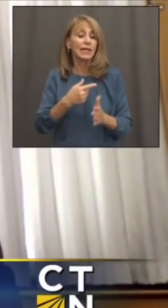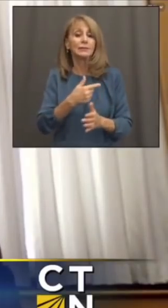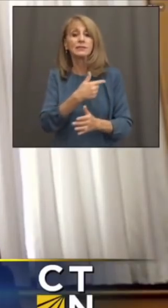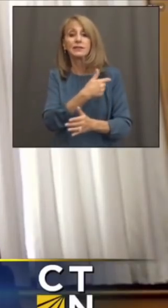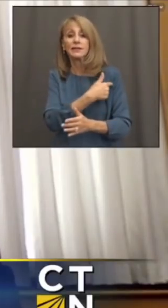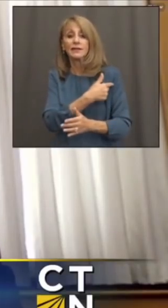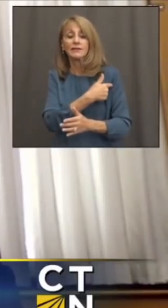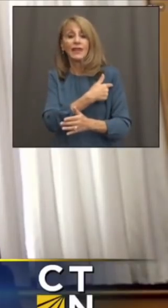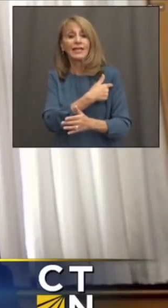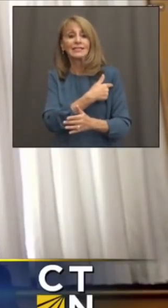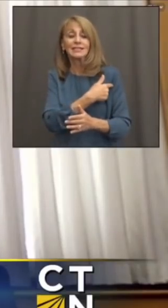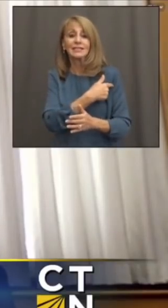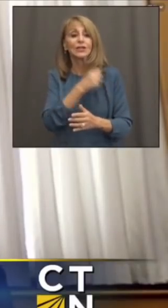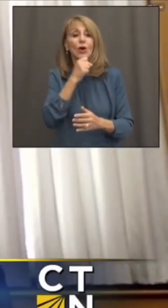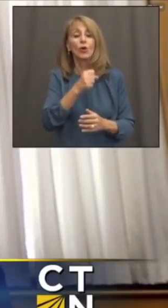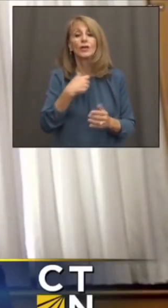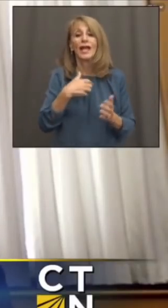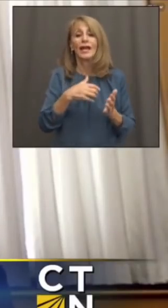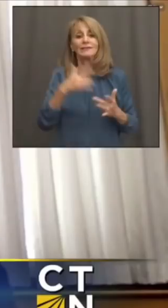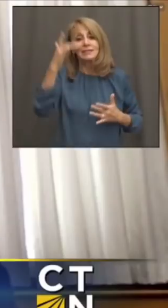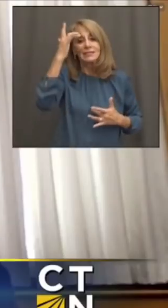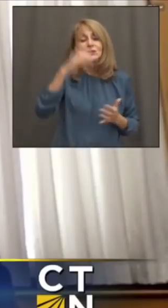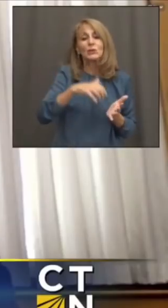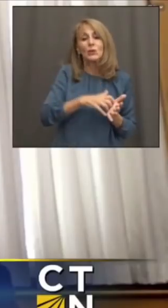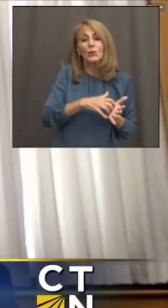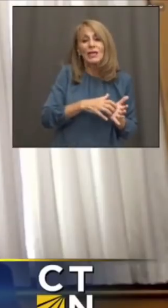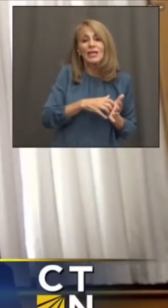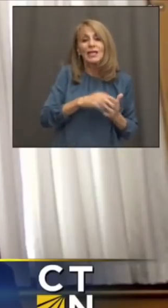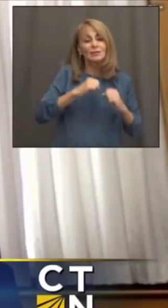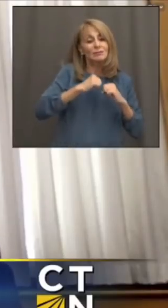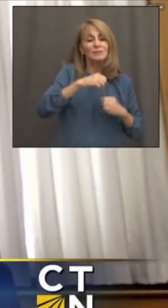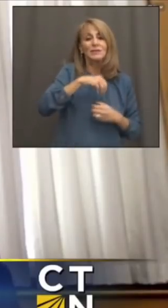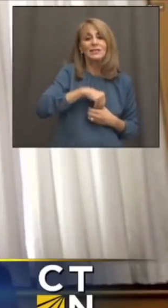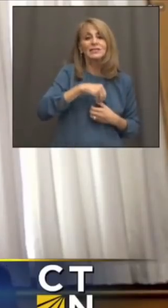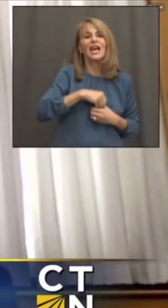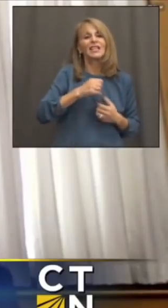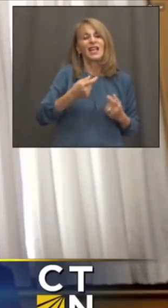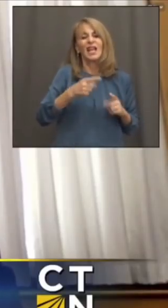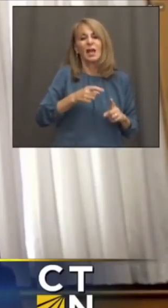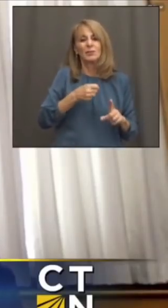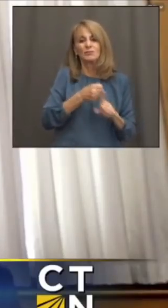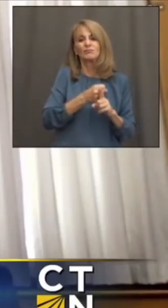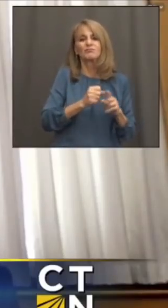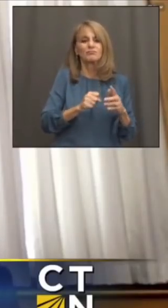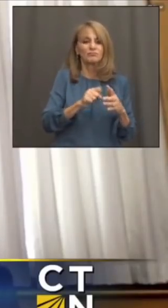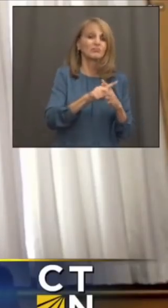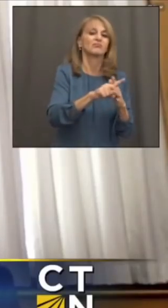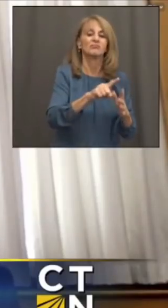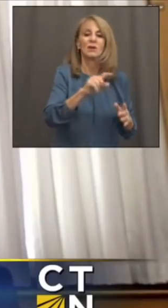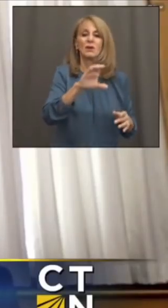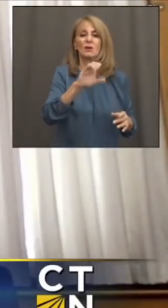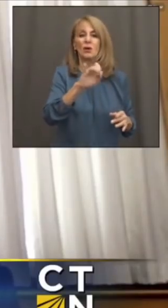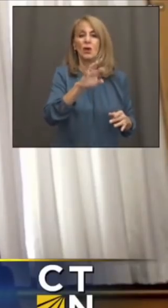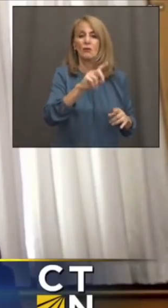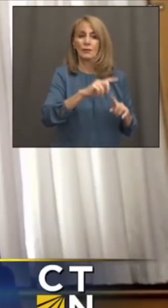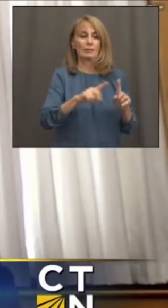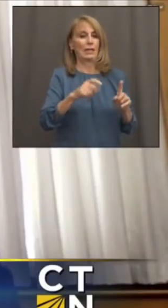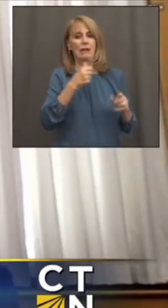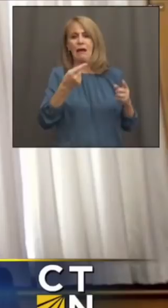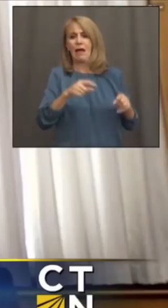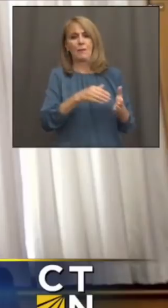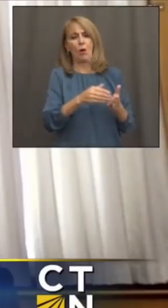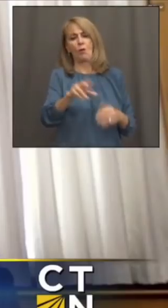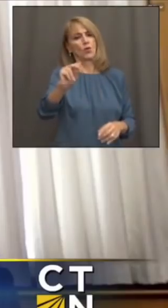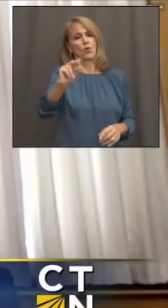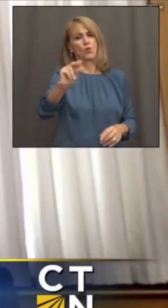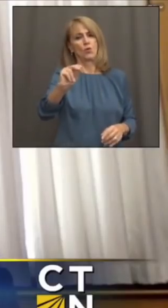for people who are older, with weaker immune systems. Those do happen from time to time. But they're very, very rare, fortunately. As